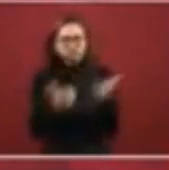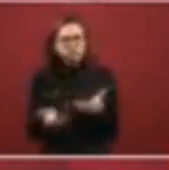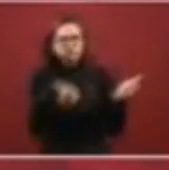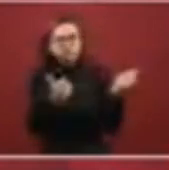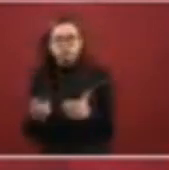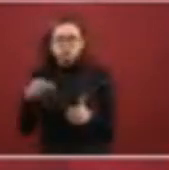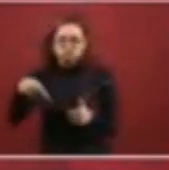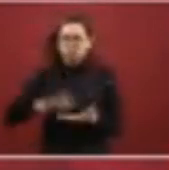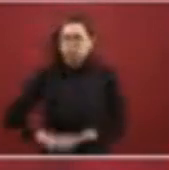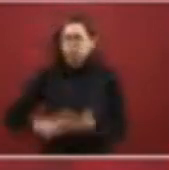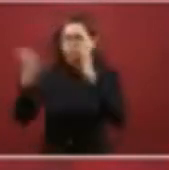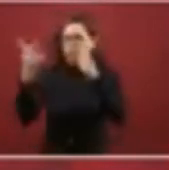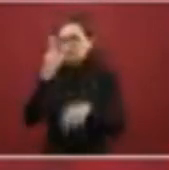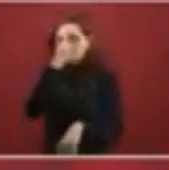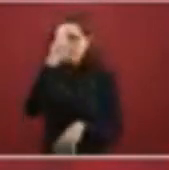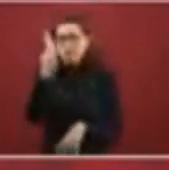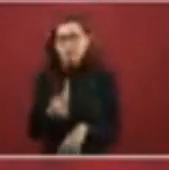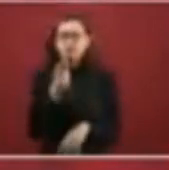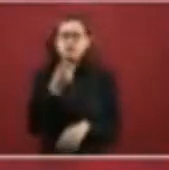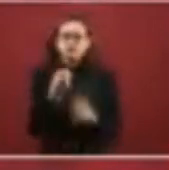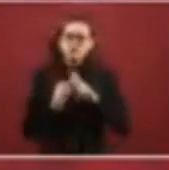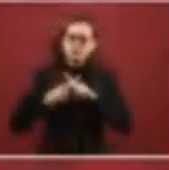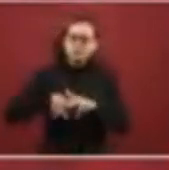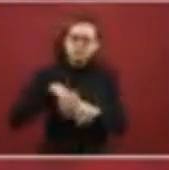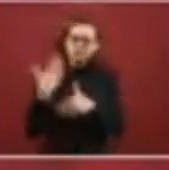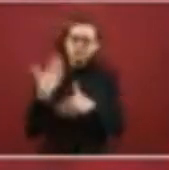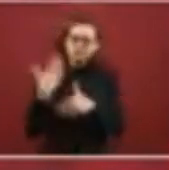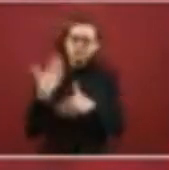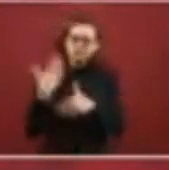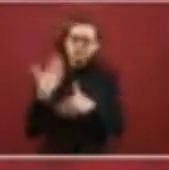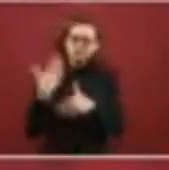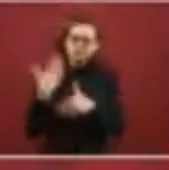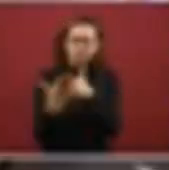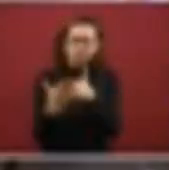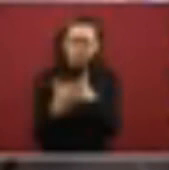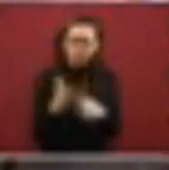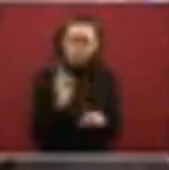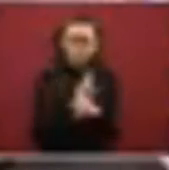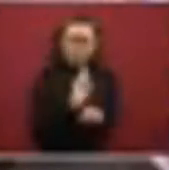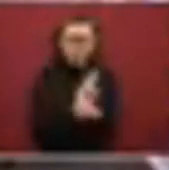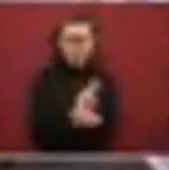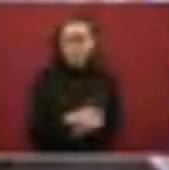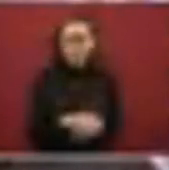worried that they're not in the few this operation is being uh